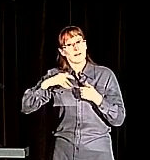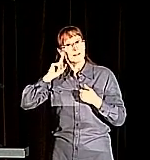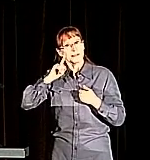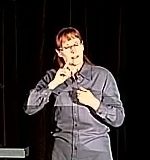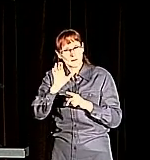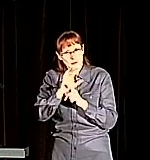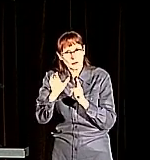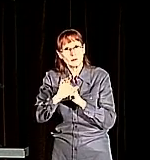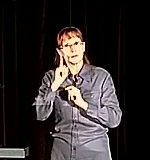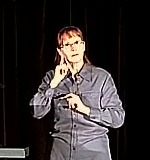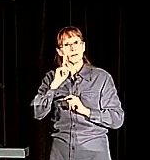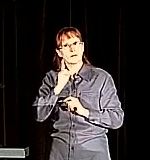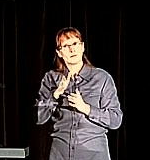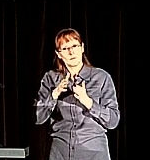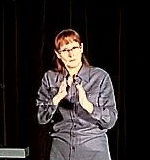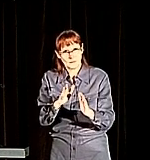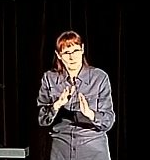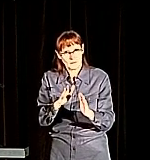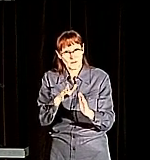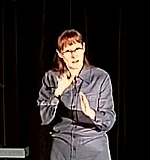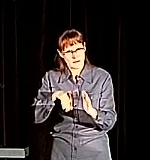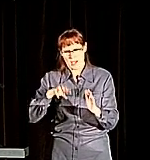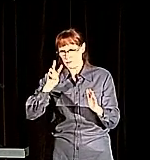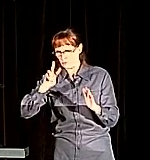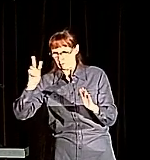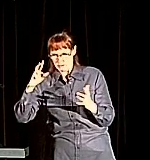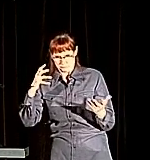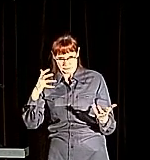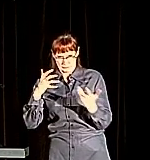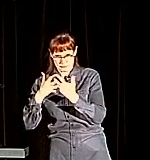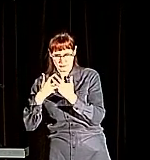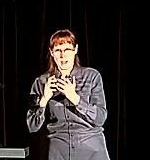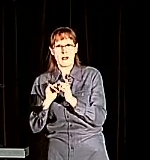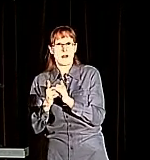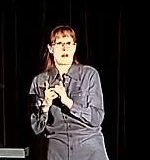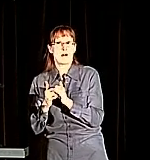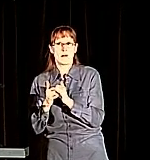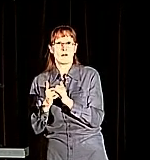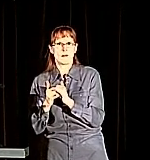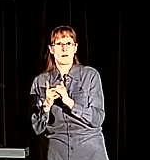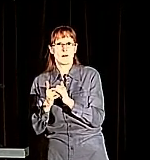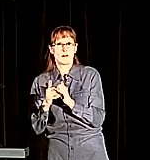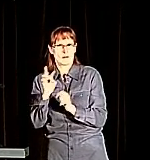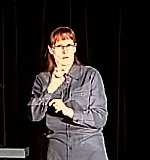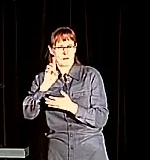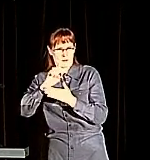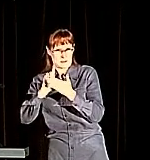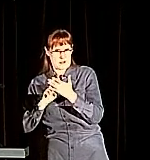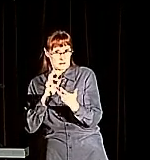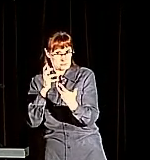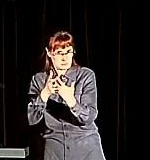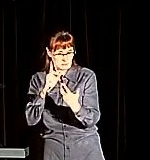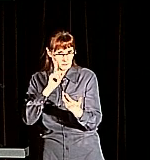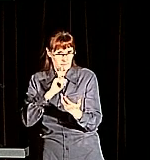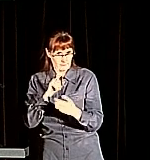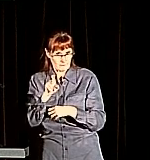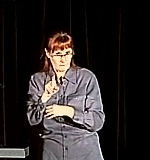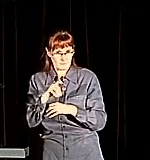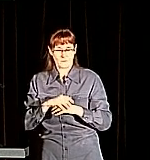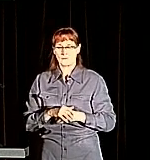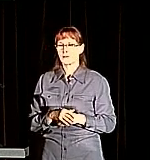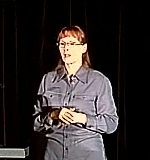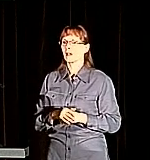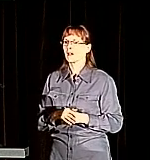or they usually have different needs and what is appropriate for good design. In the deaf and hard of hearing population, there is a theory